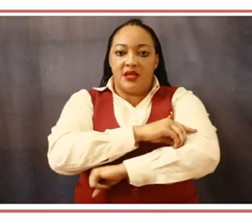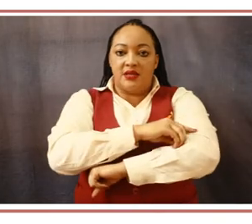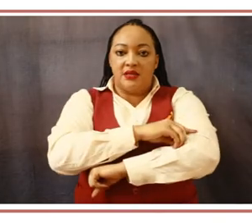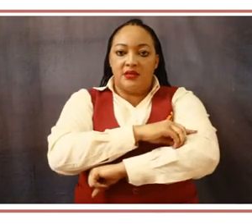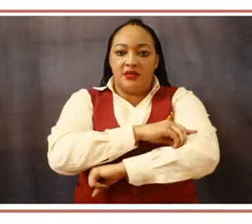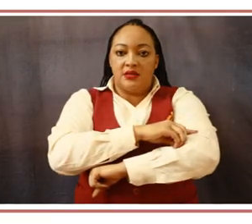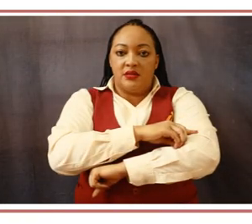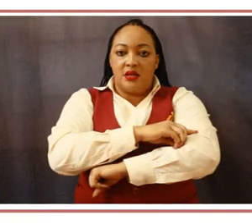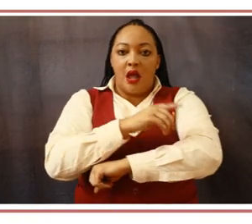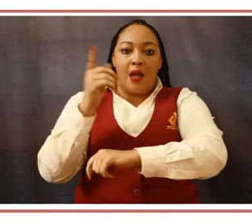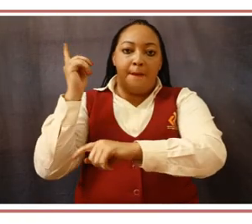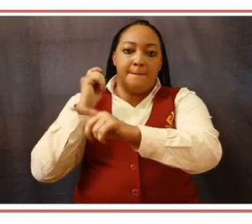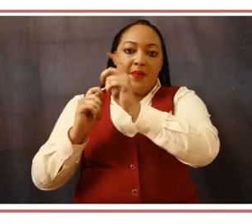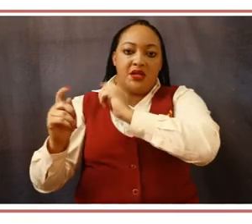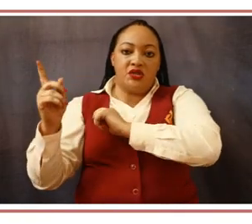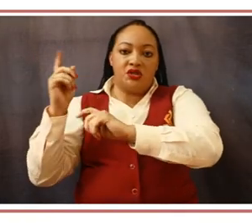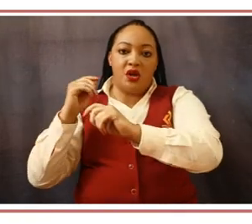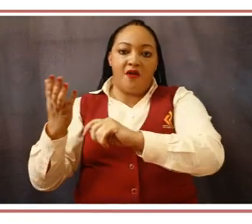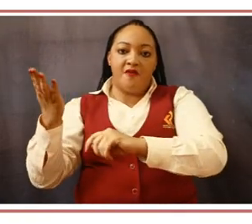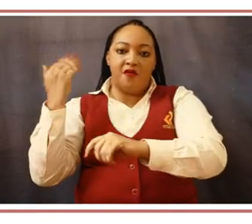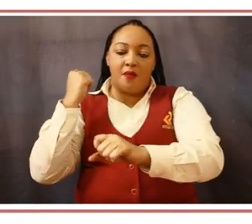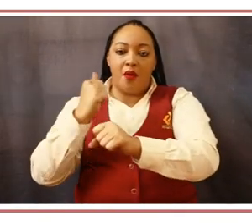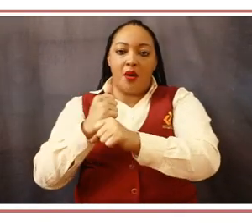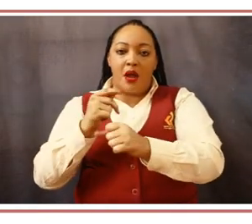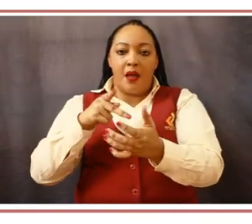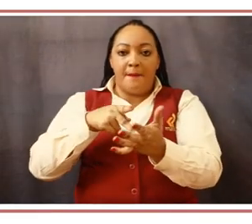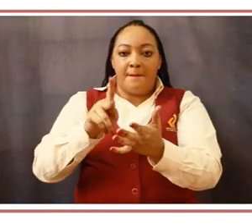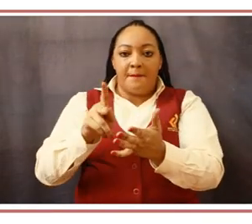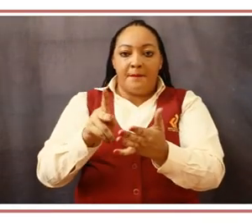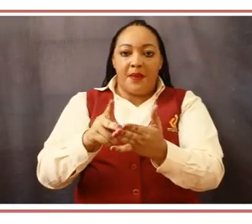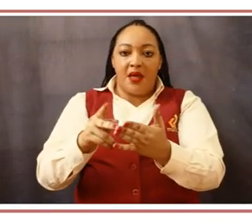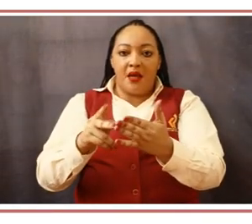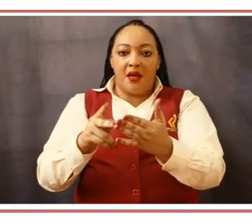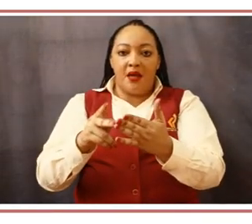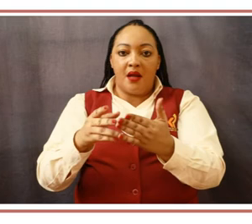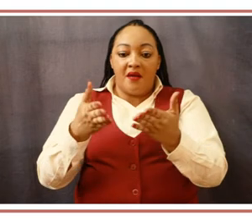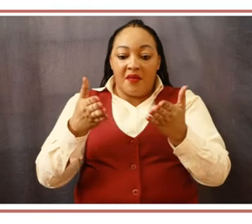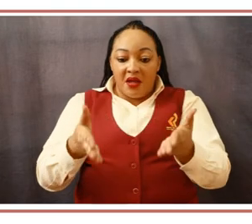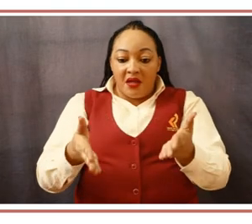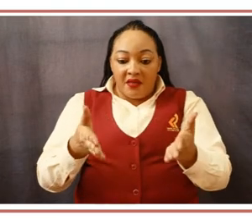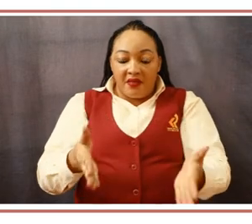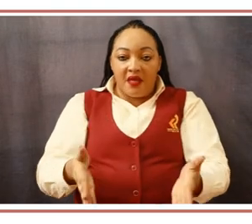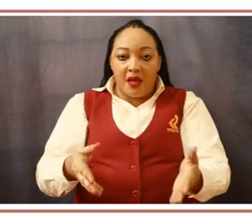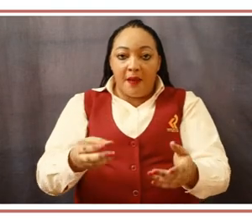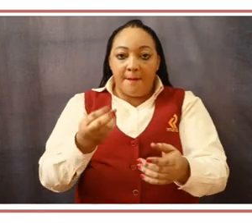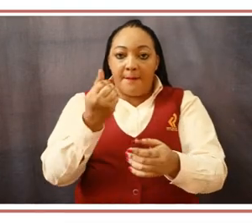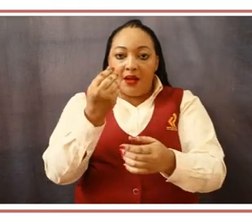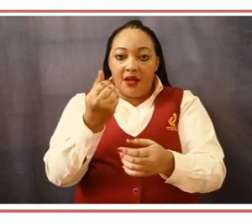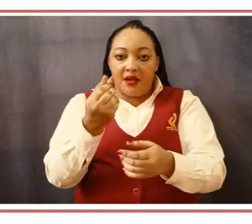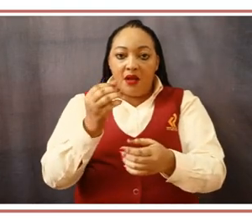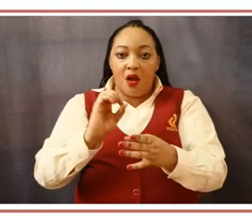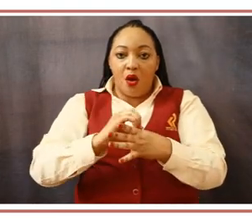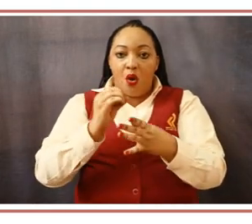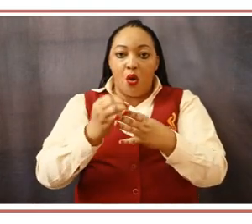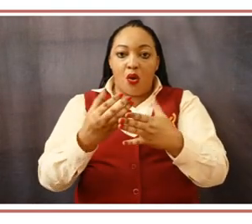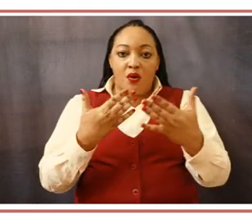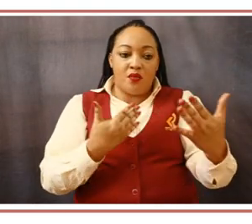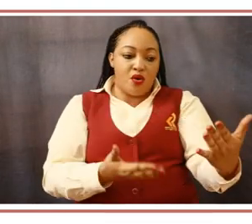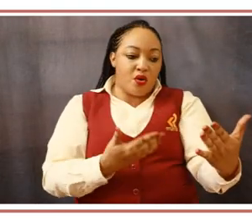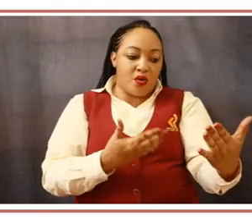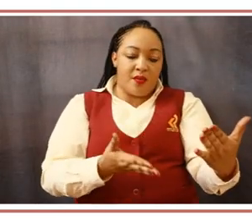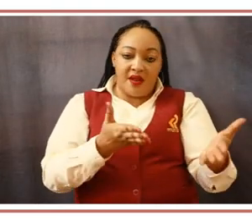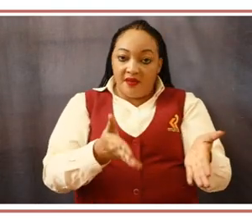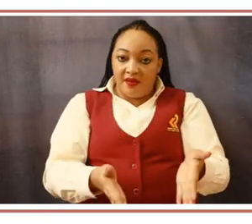documentation. When dealing with and resolve matters involving former employees, pensioners and creditors, you can expect us to